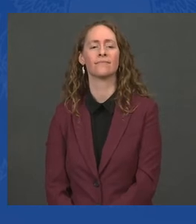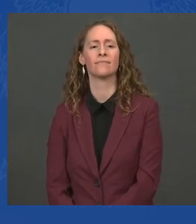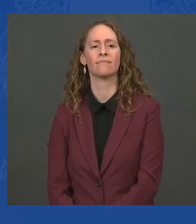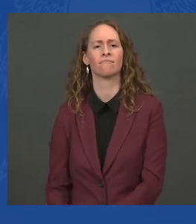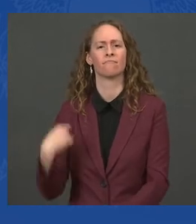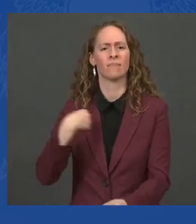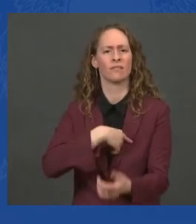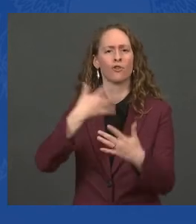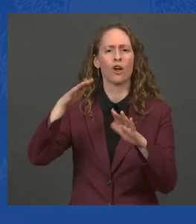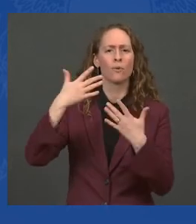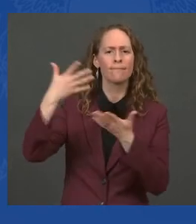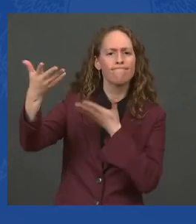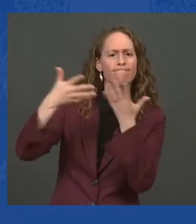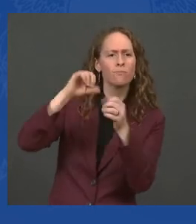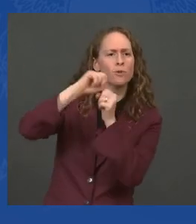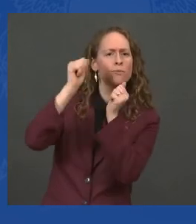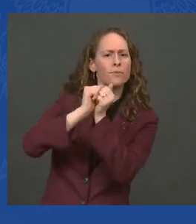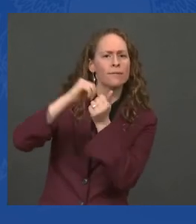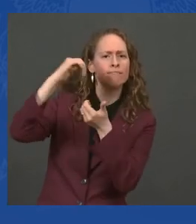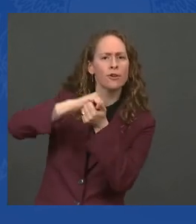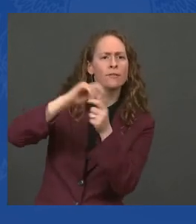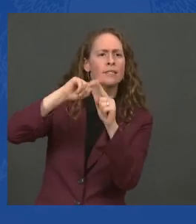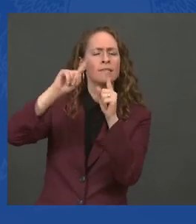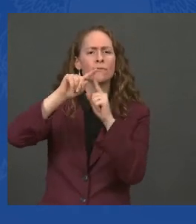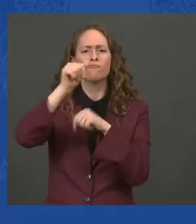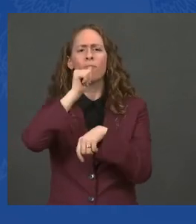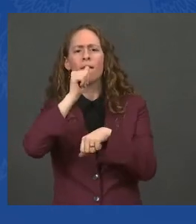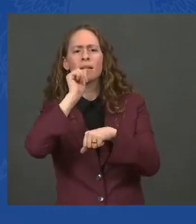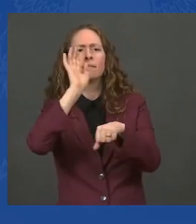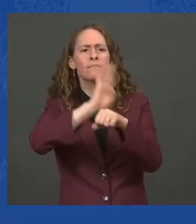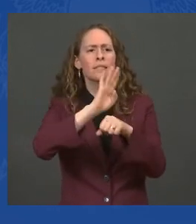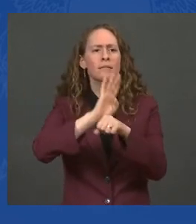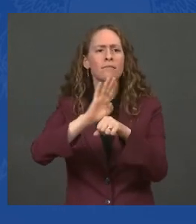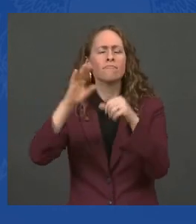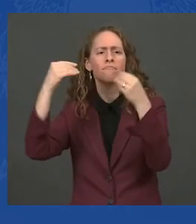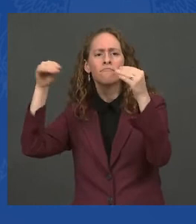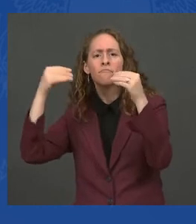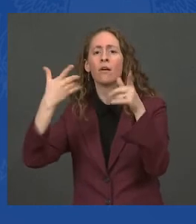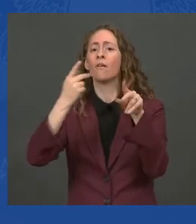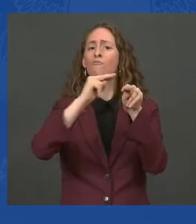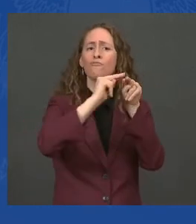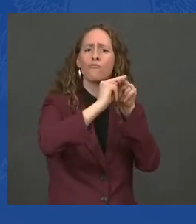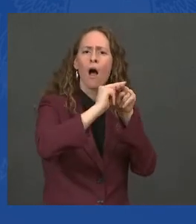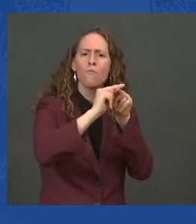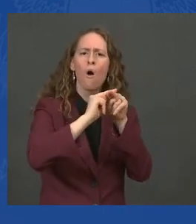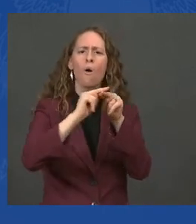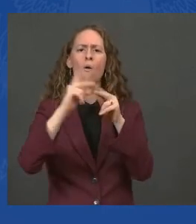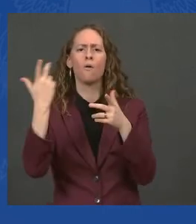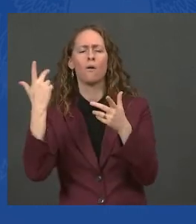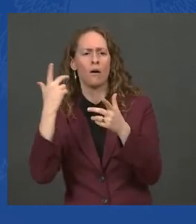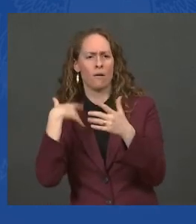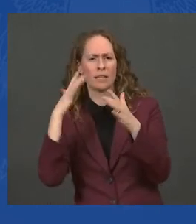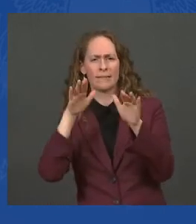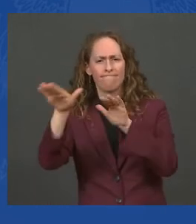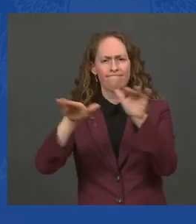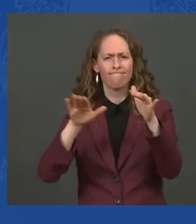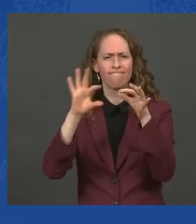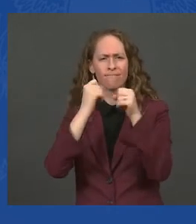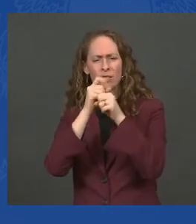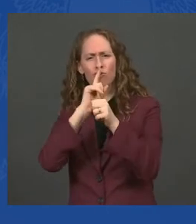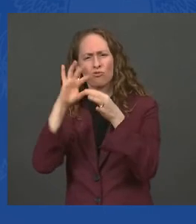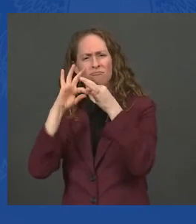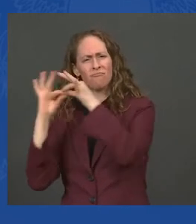and grocery stores, freight movers and railroads, these shelves are going to be the shelves of our stores are going to be well-stocked.